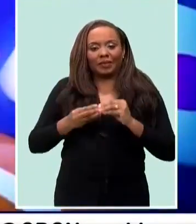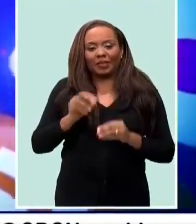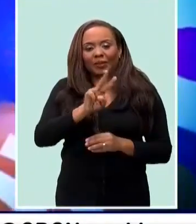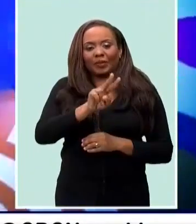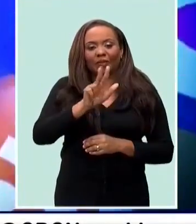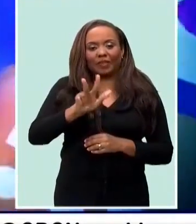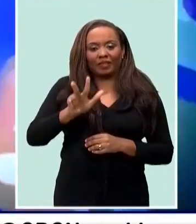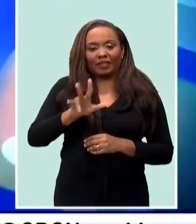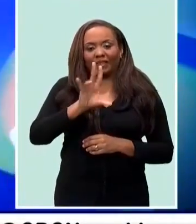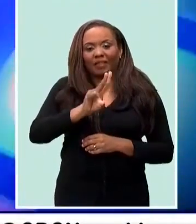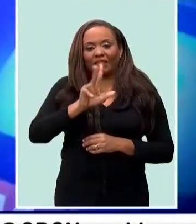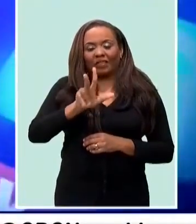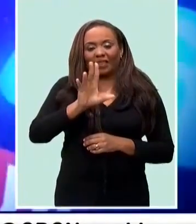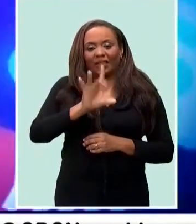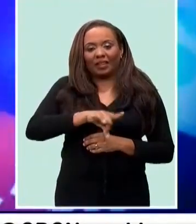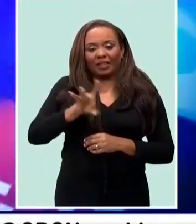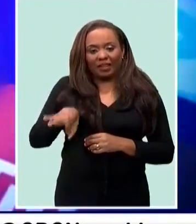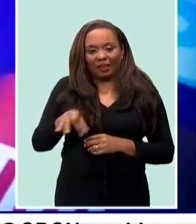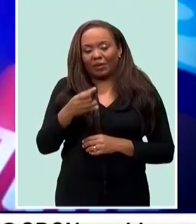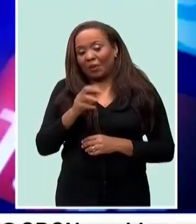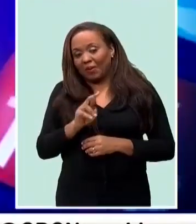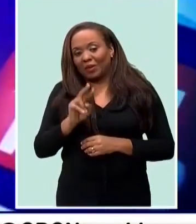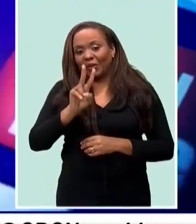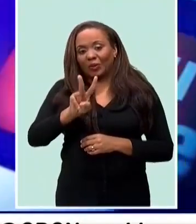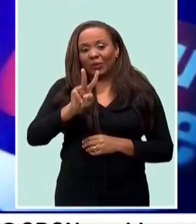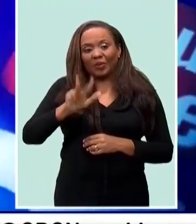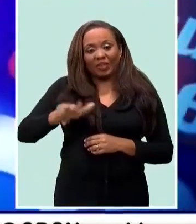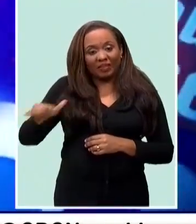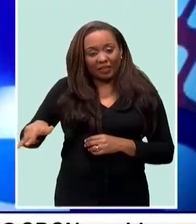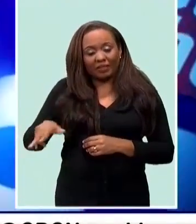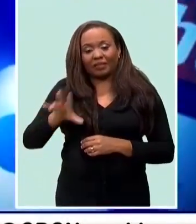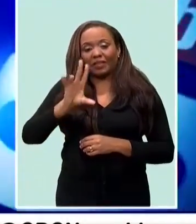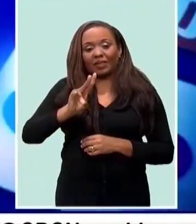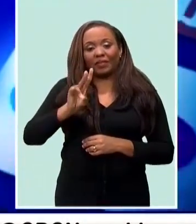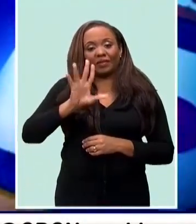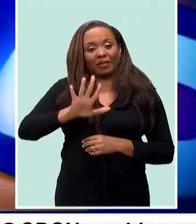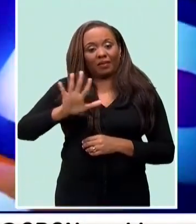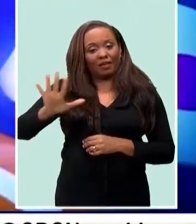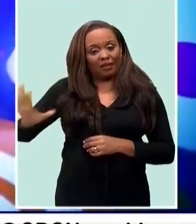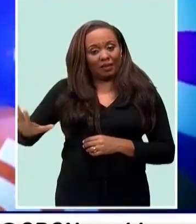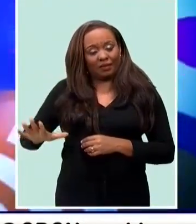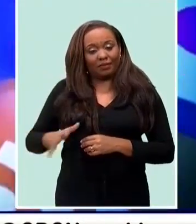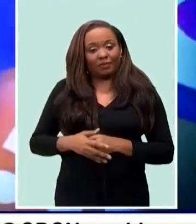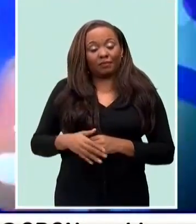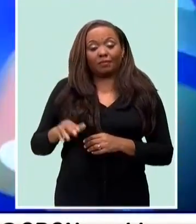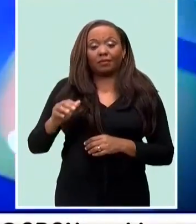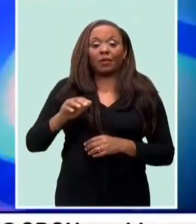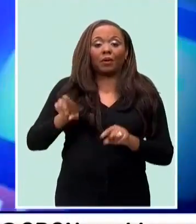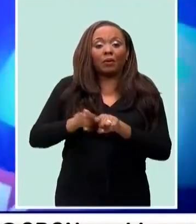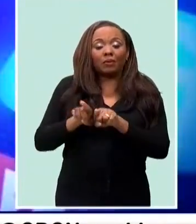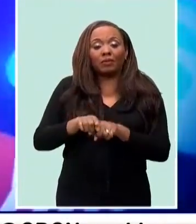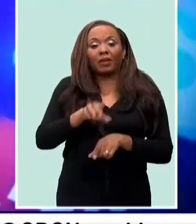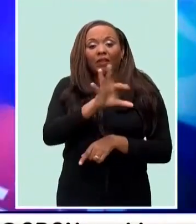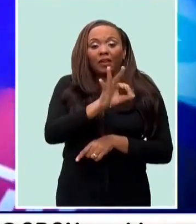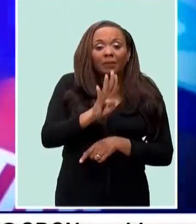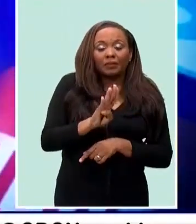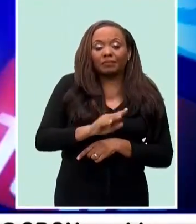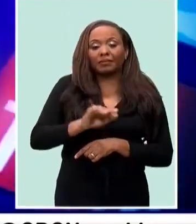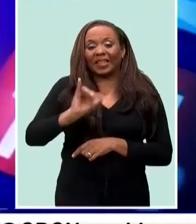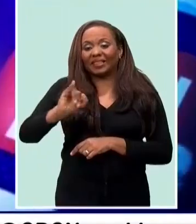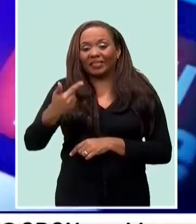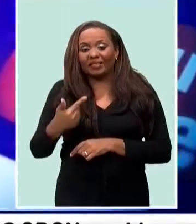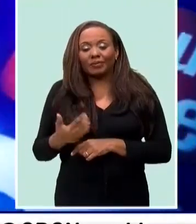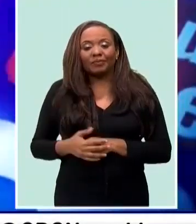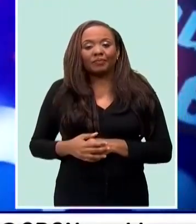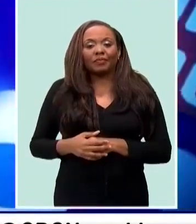233-7388 or 233-7555. There's also our Facebook and Instagram